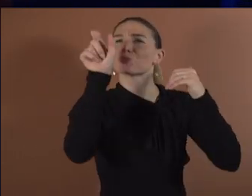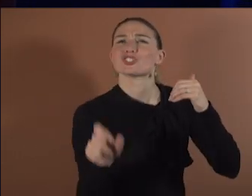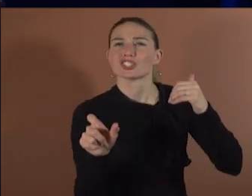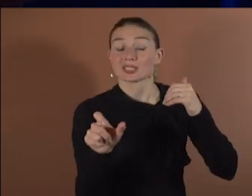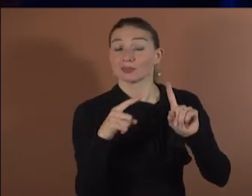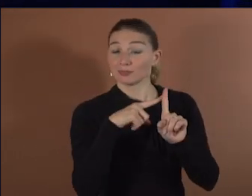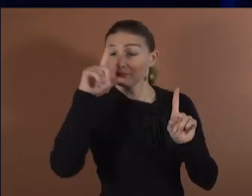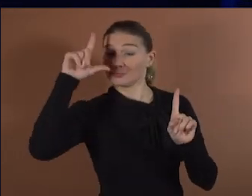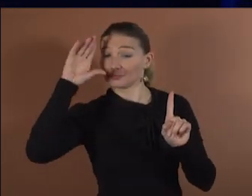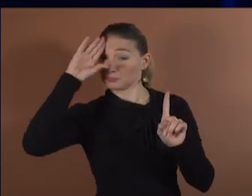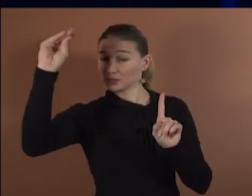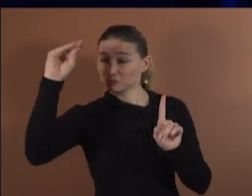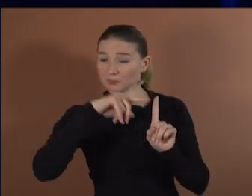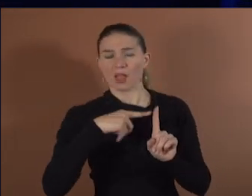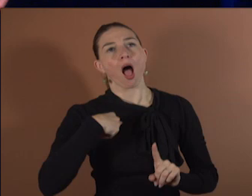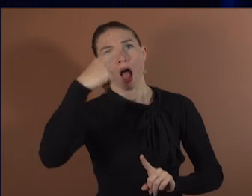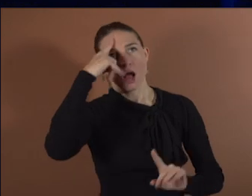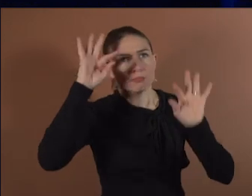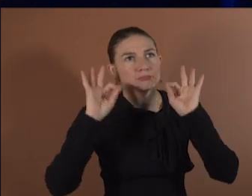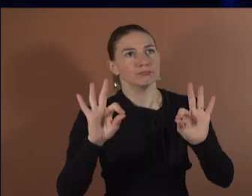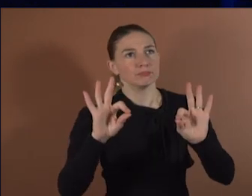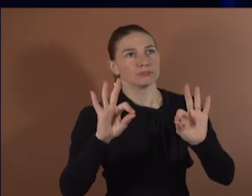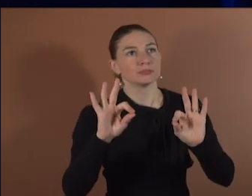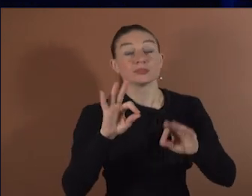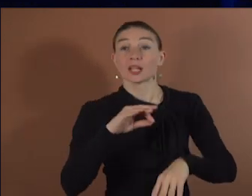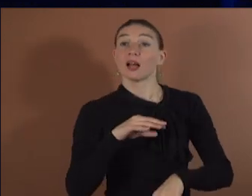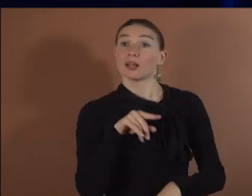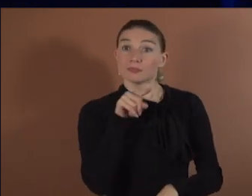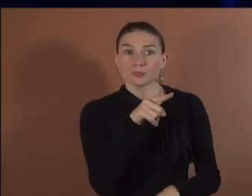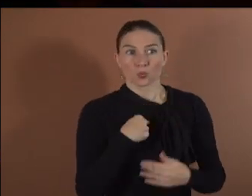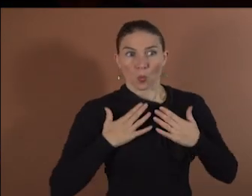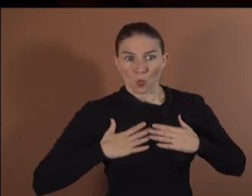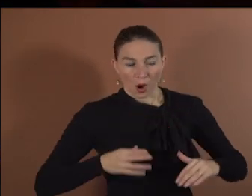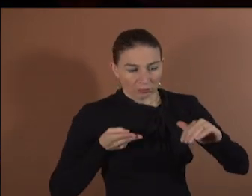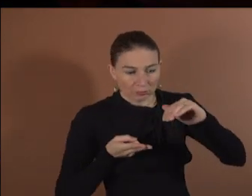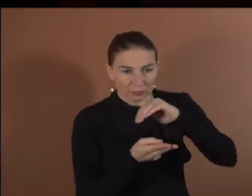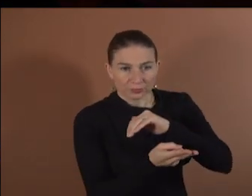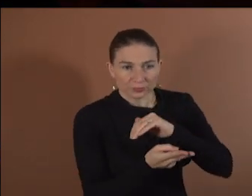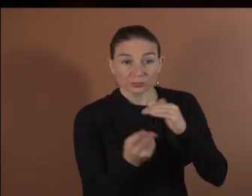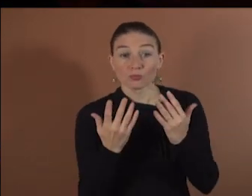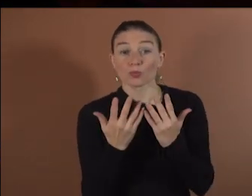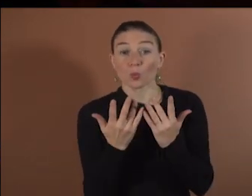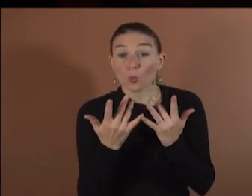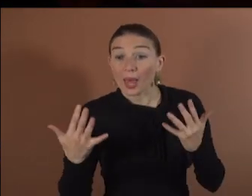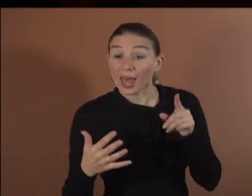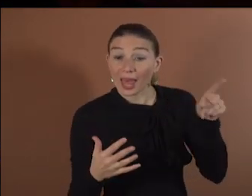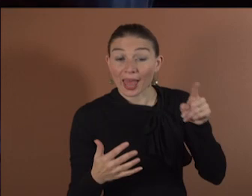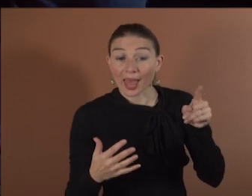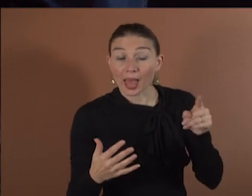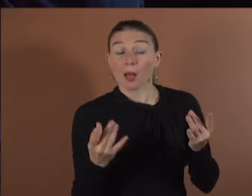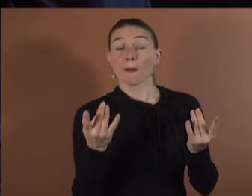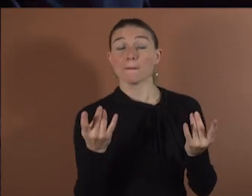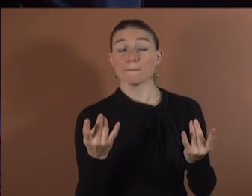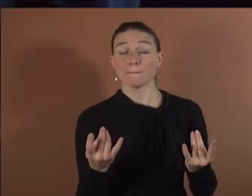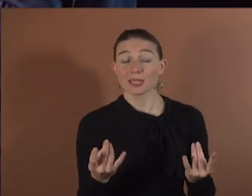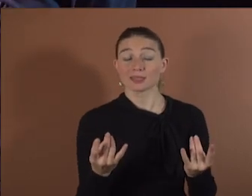and observed what's going on if he meditates. And we were really impressed. He meditates in real time, so he